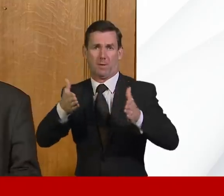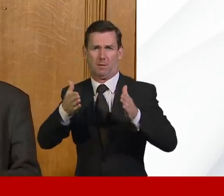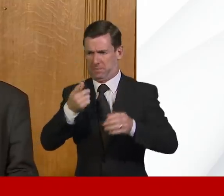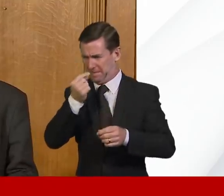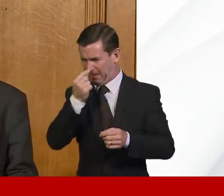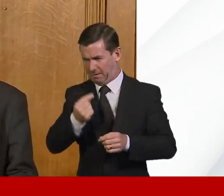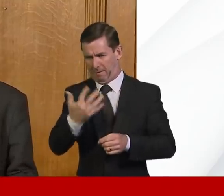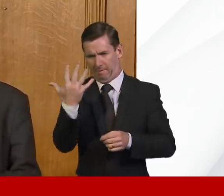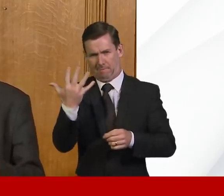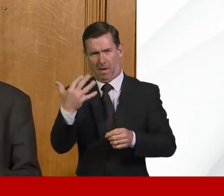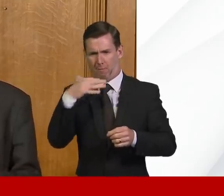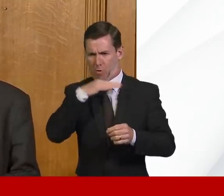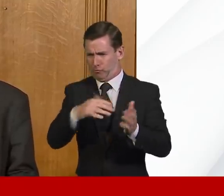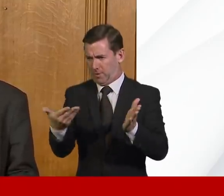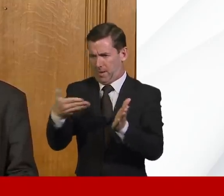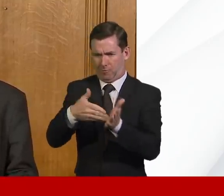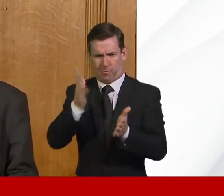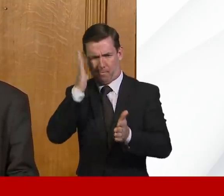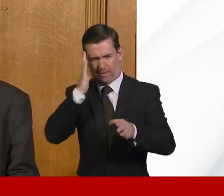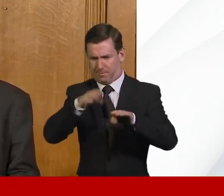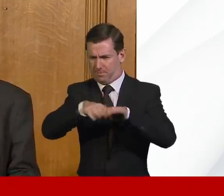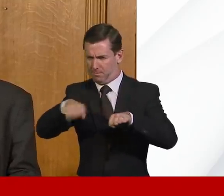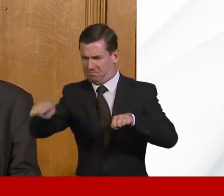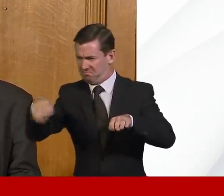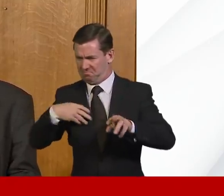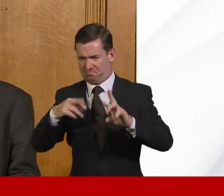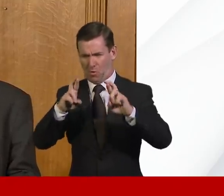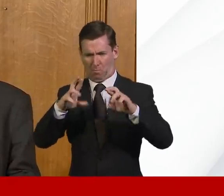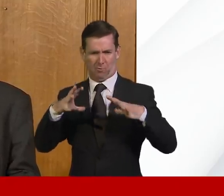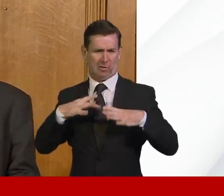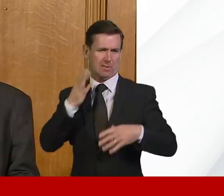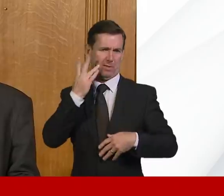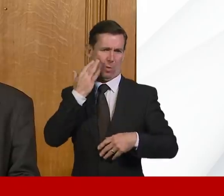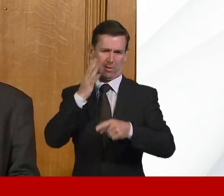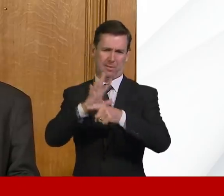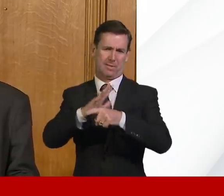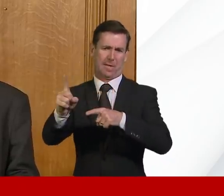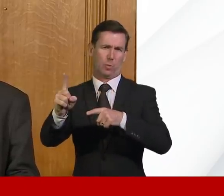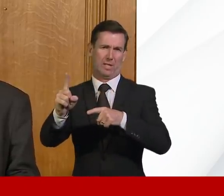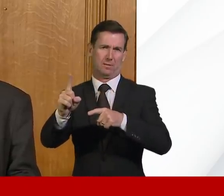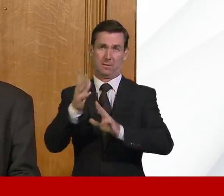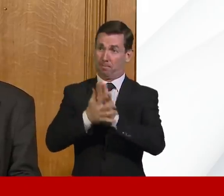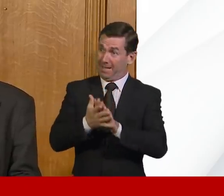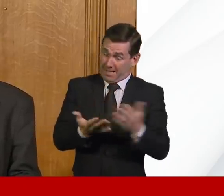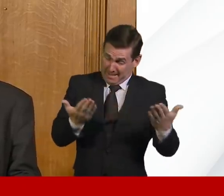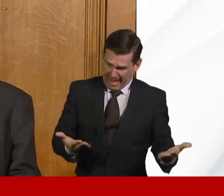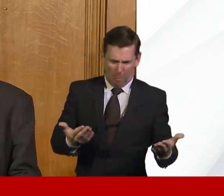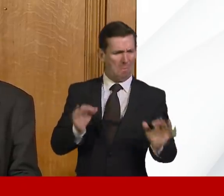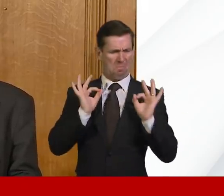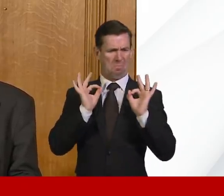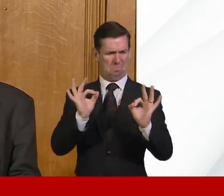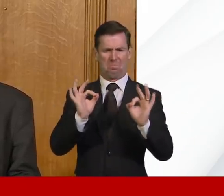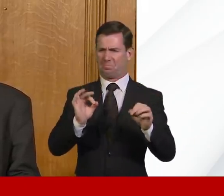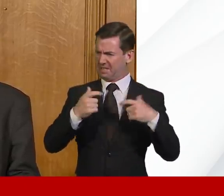And we aim to get that up and ready for patients next week. So at the moment, I'm confident the capacity is there. We have not reached